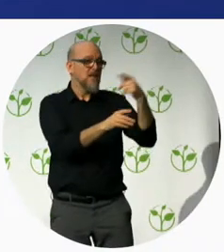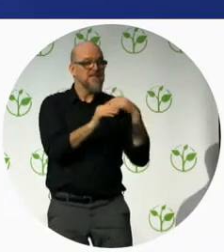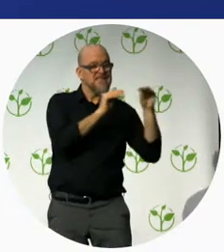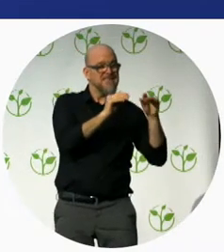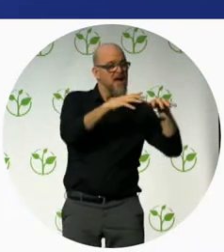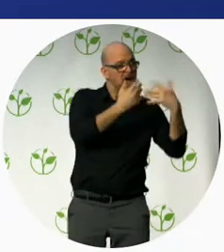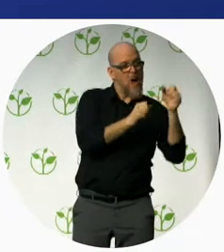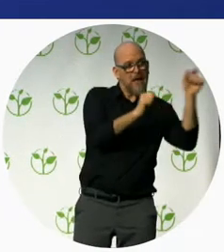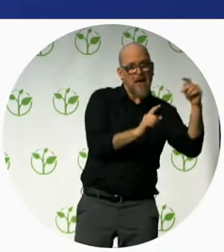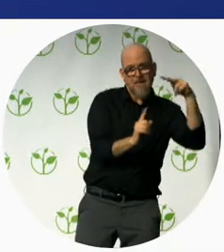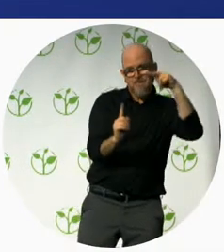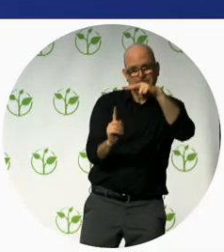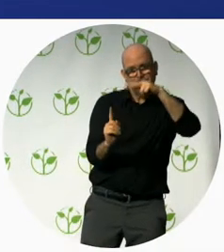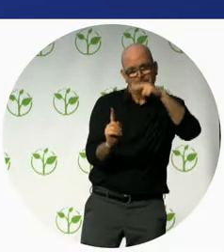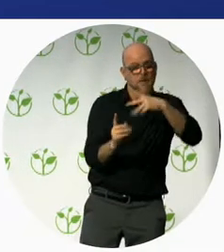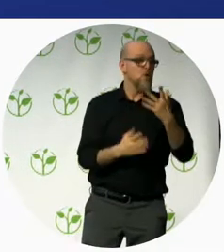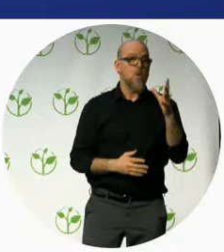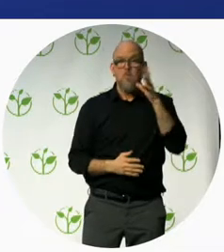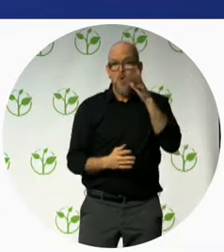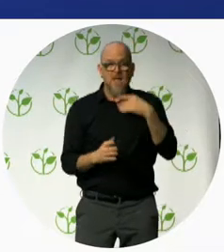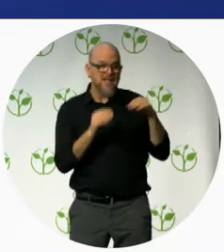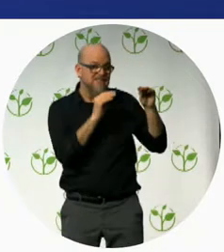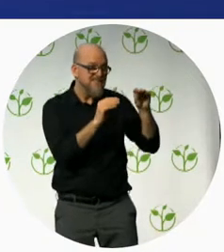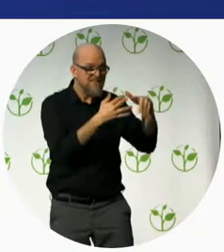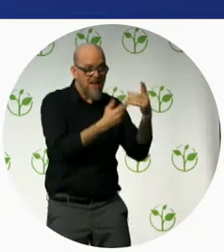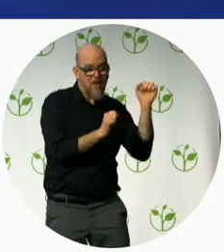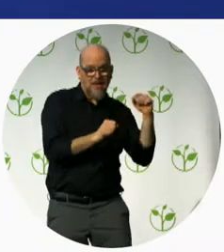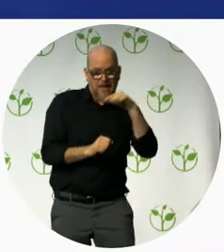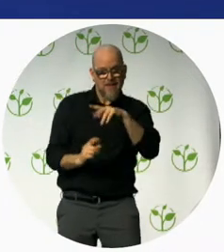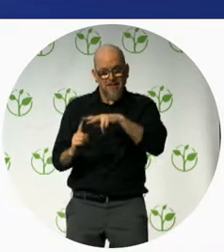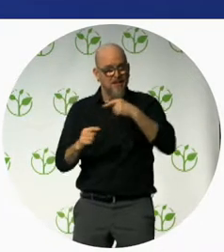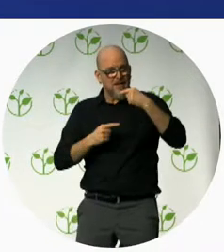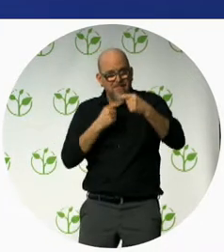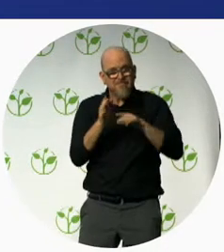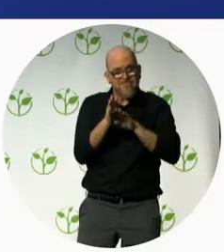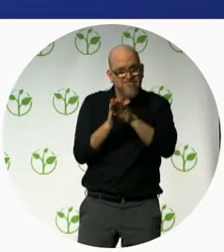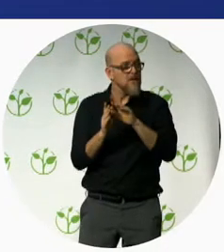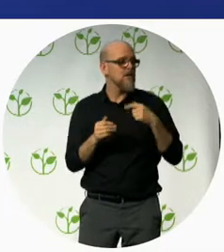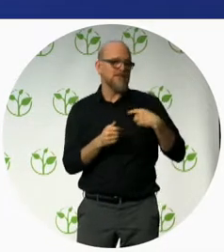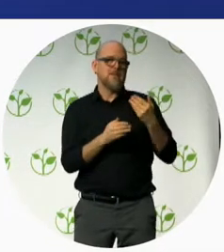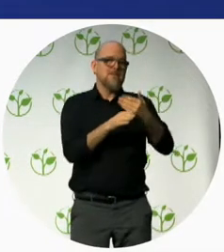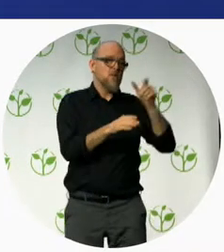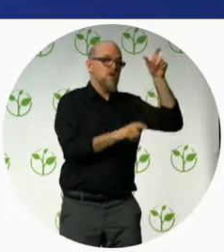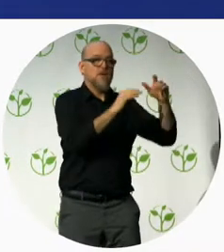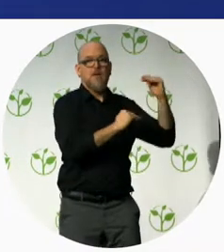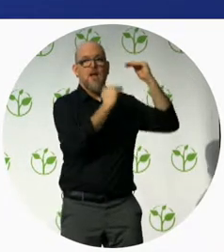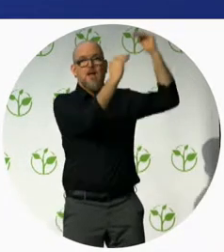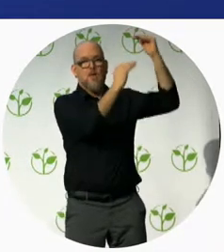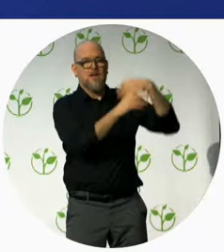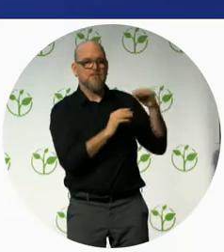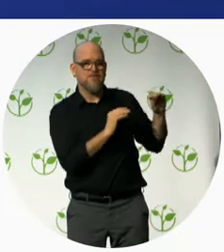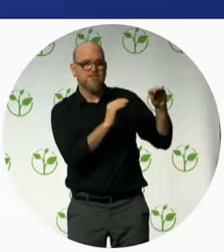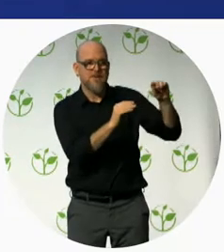train mothers how to monitor the child at home and give stimulation so in fact it is actually